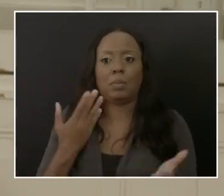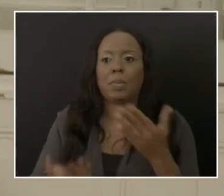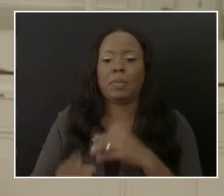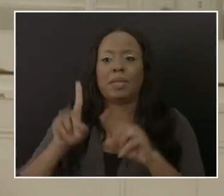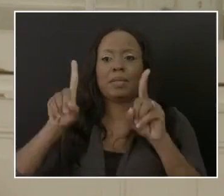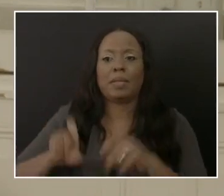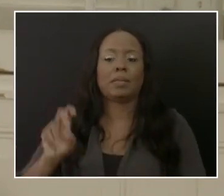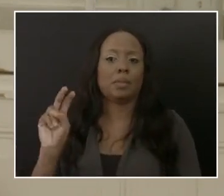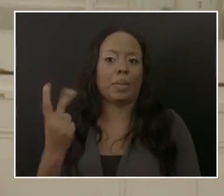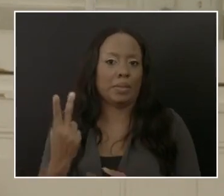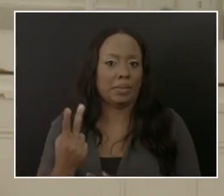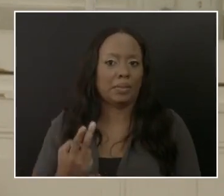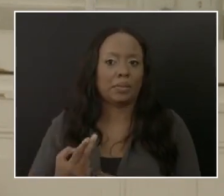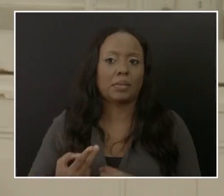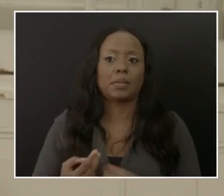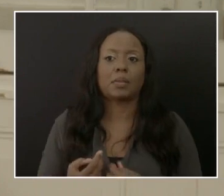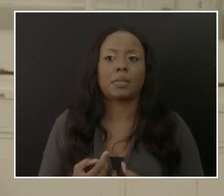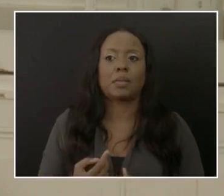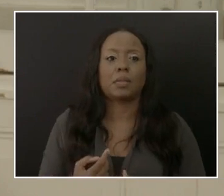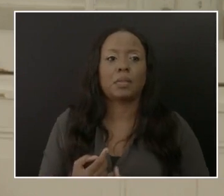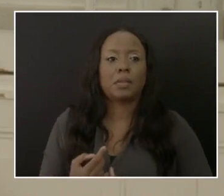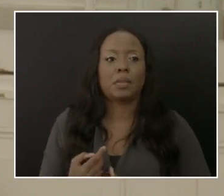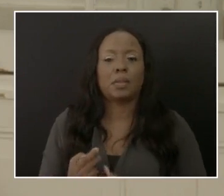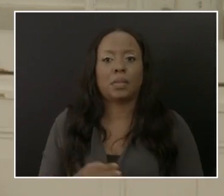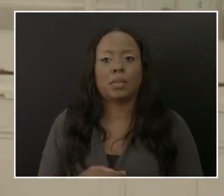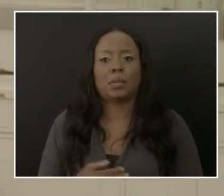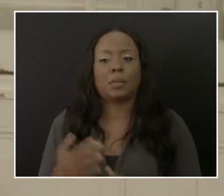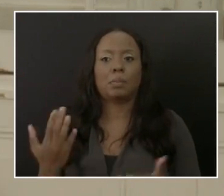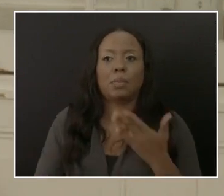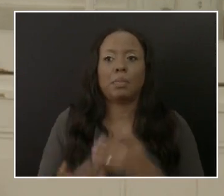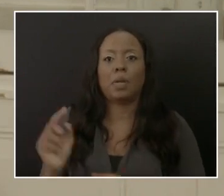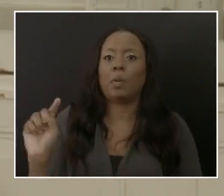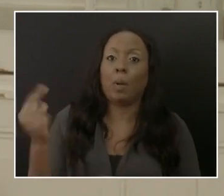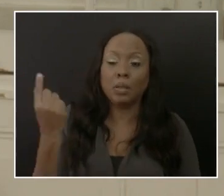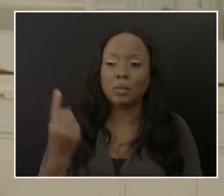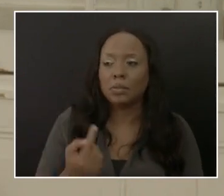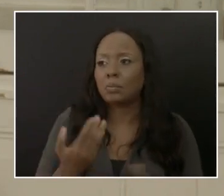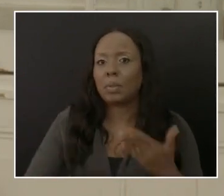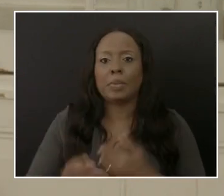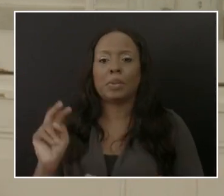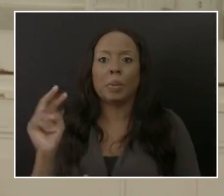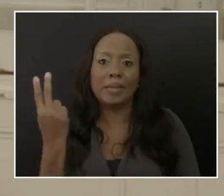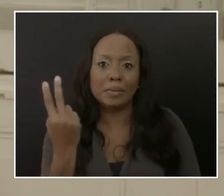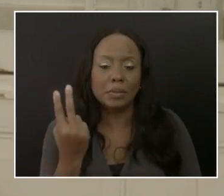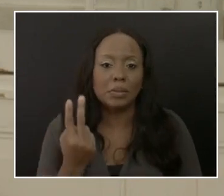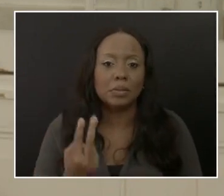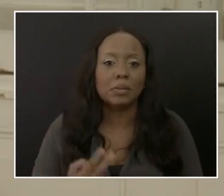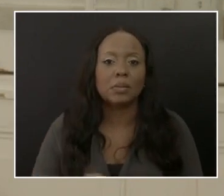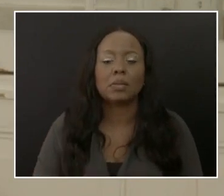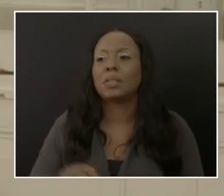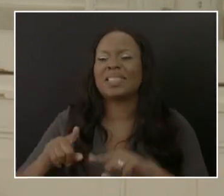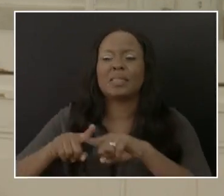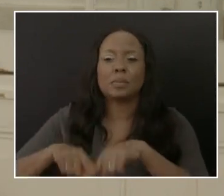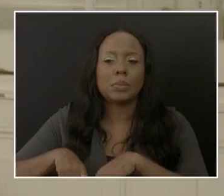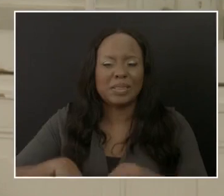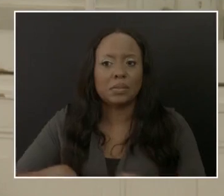Some of them may be tested on a single occasion based on their exposure.